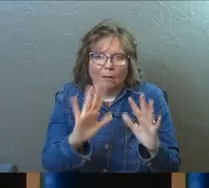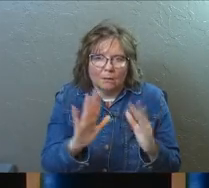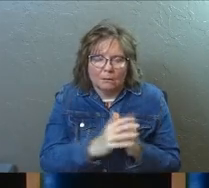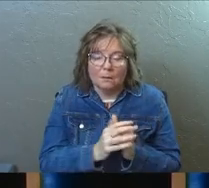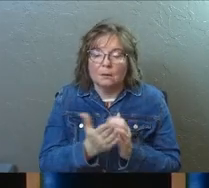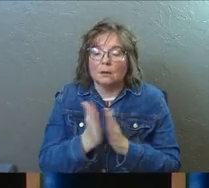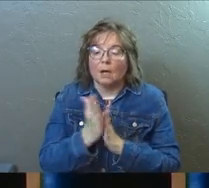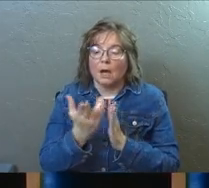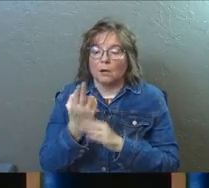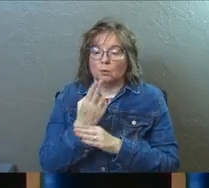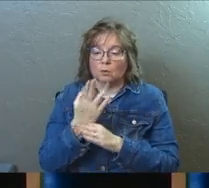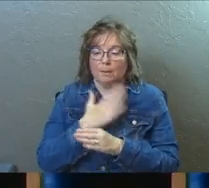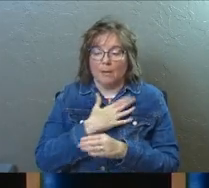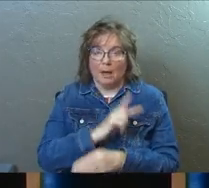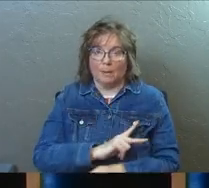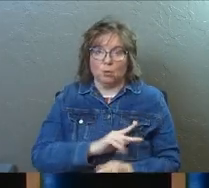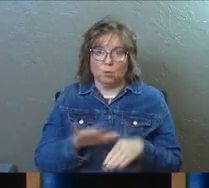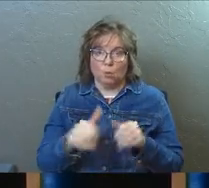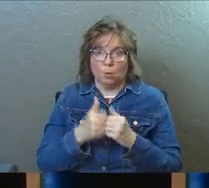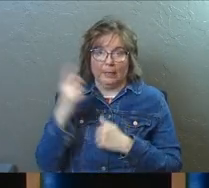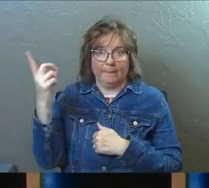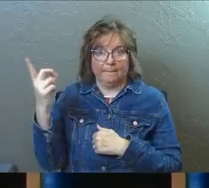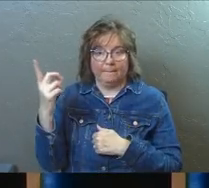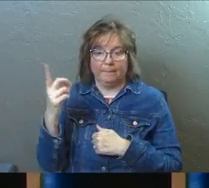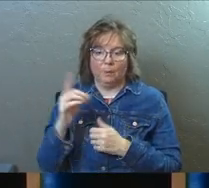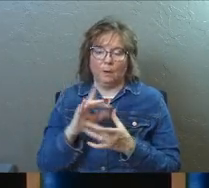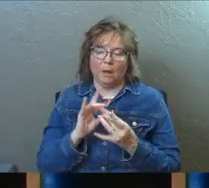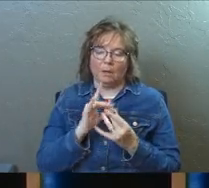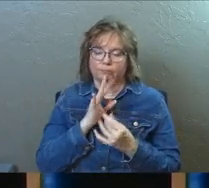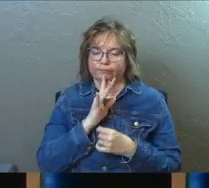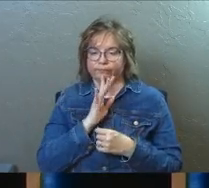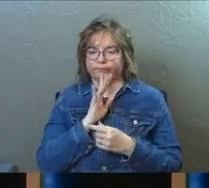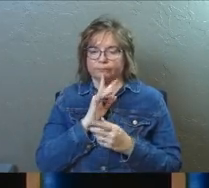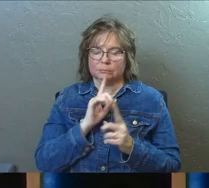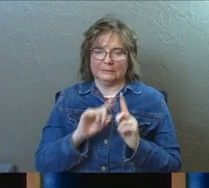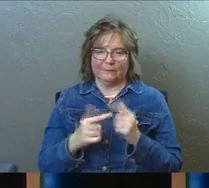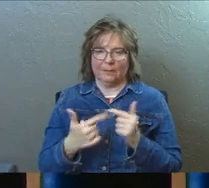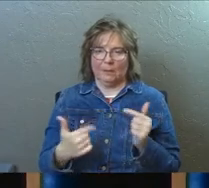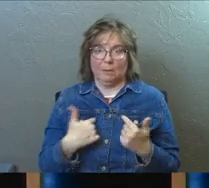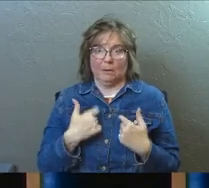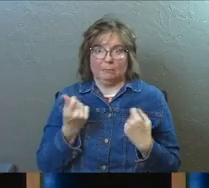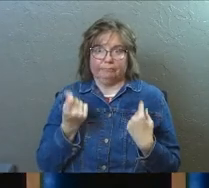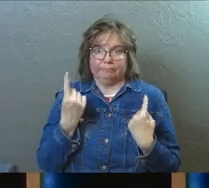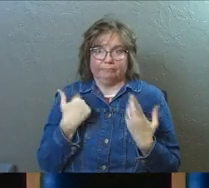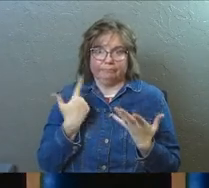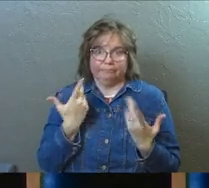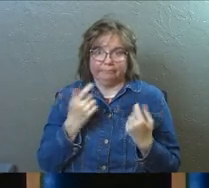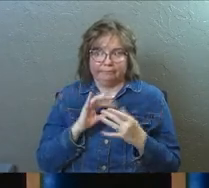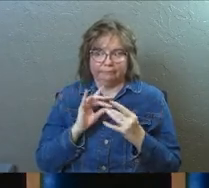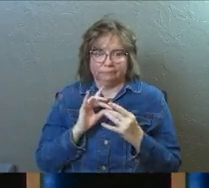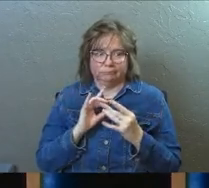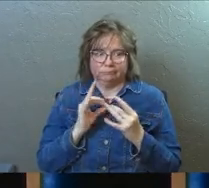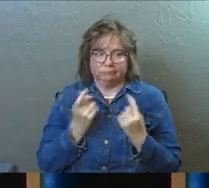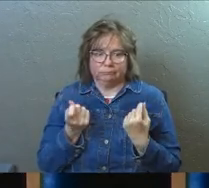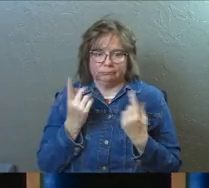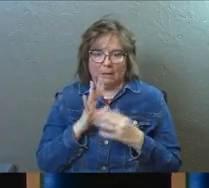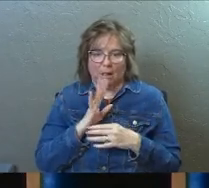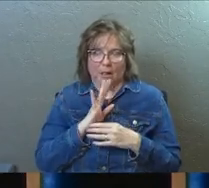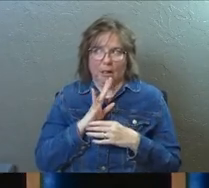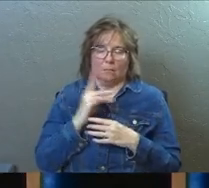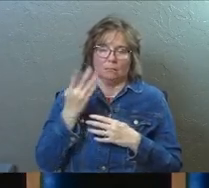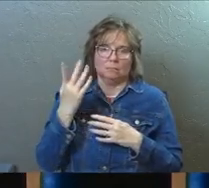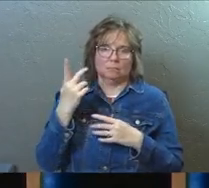God uses that in my personal walk with him and I have no need to bring that into any kind of public context.